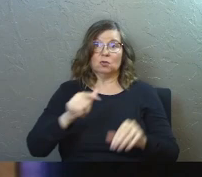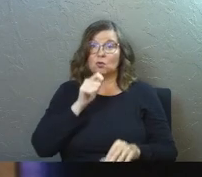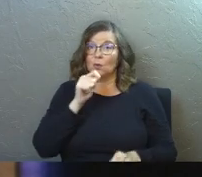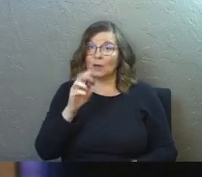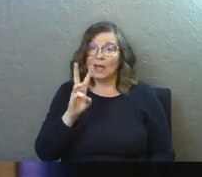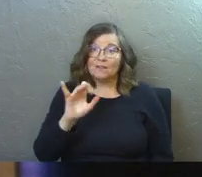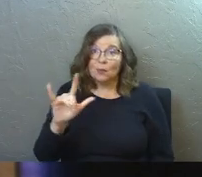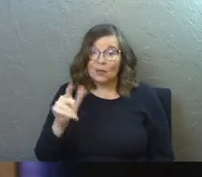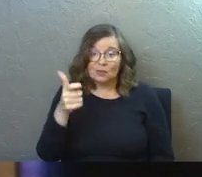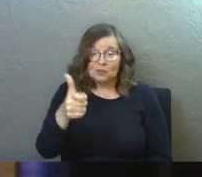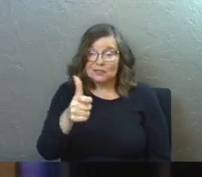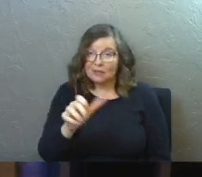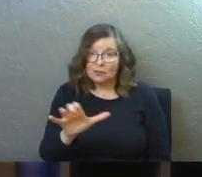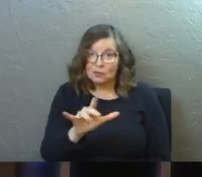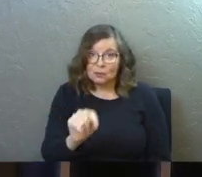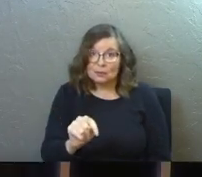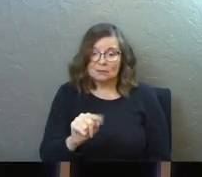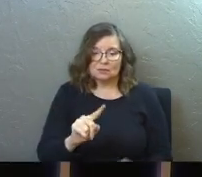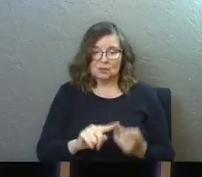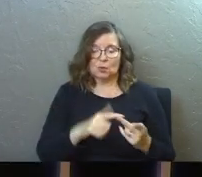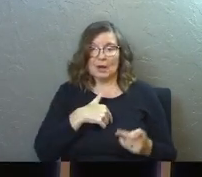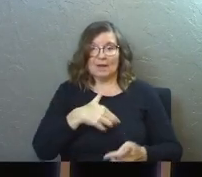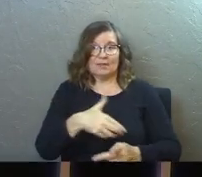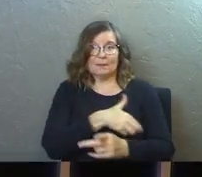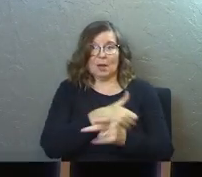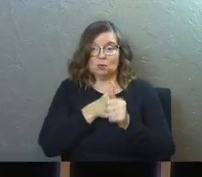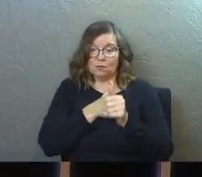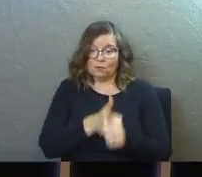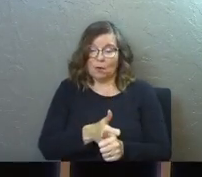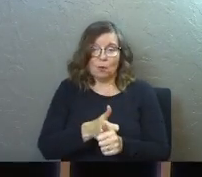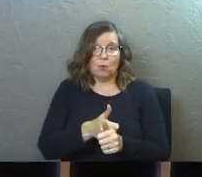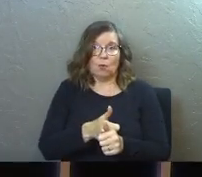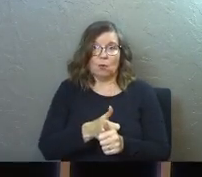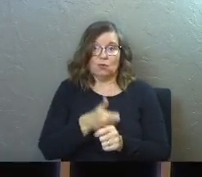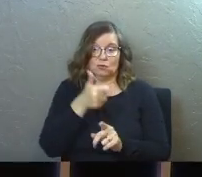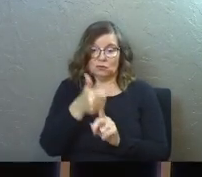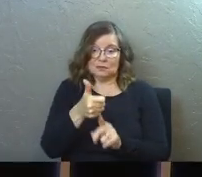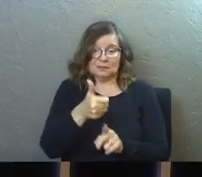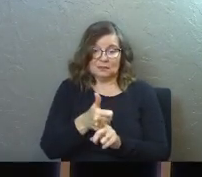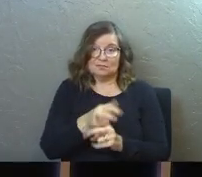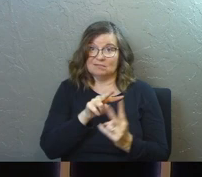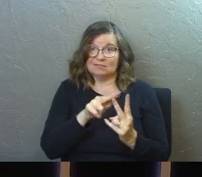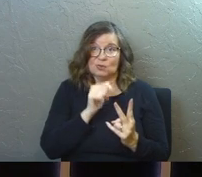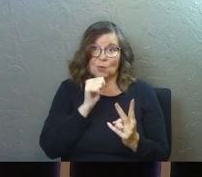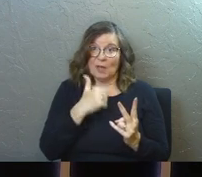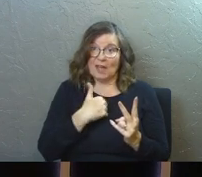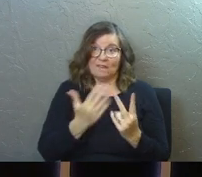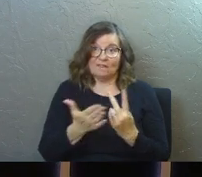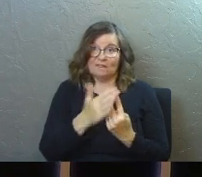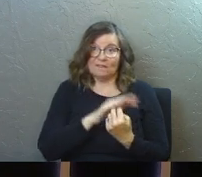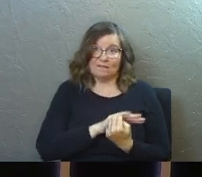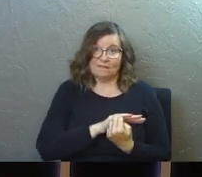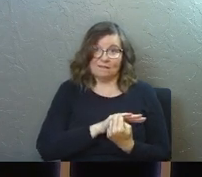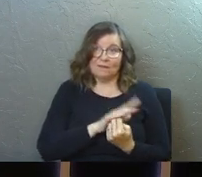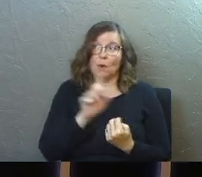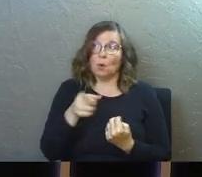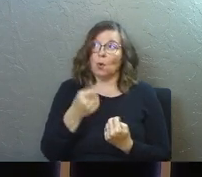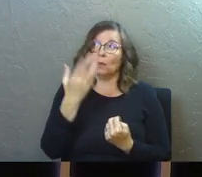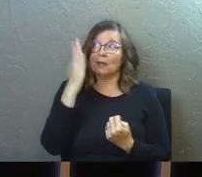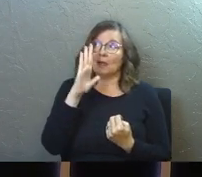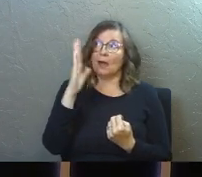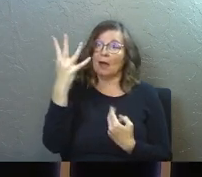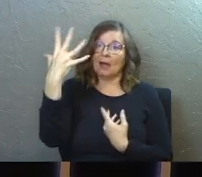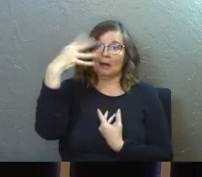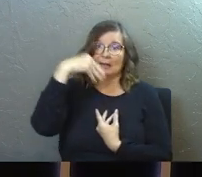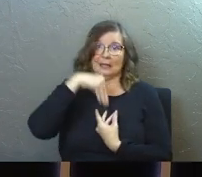the will to do it and you don't have the power to follow through. You have neither of those things. It is only the power